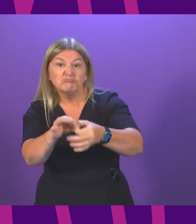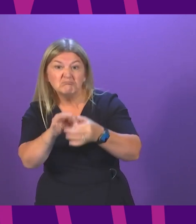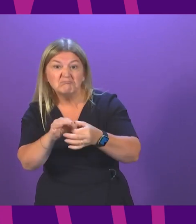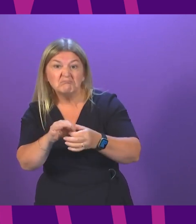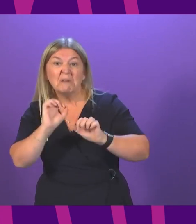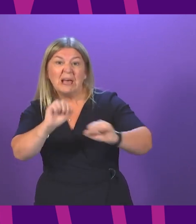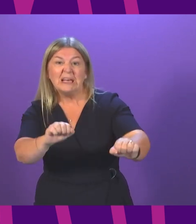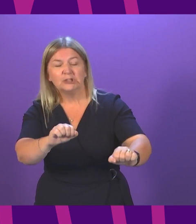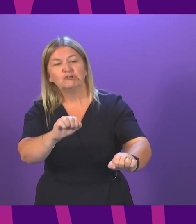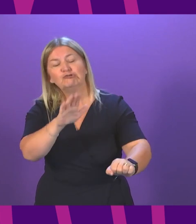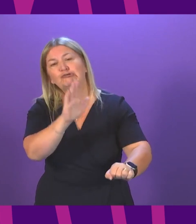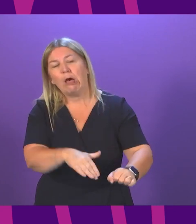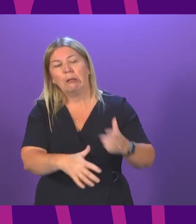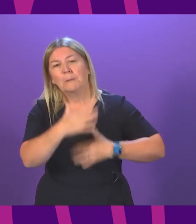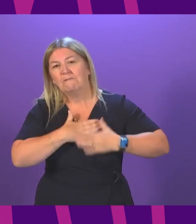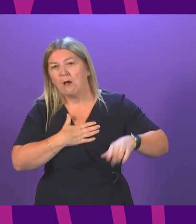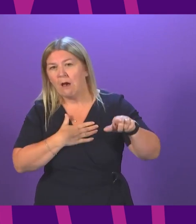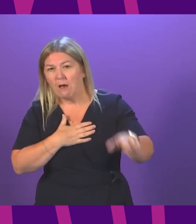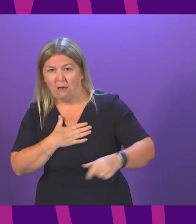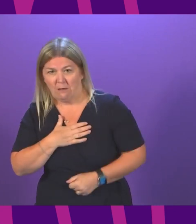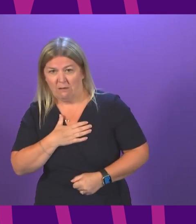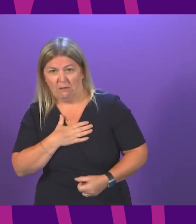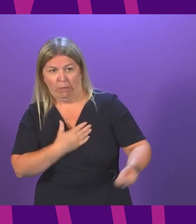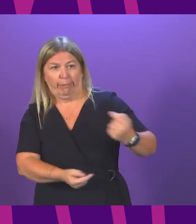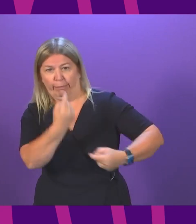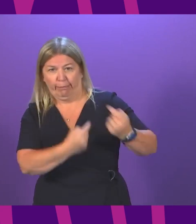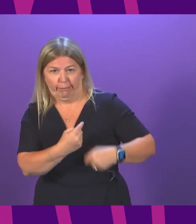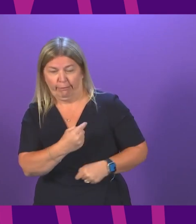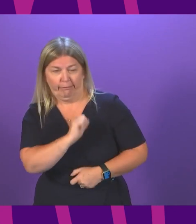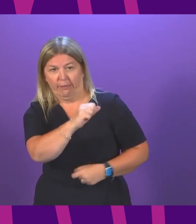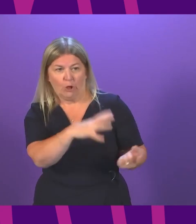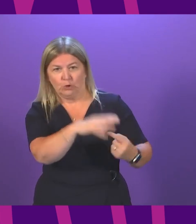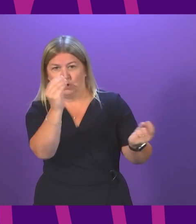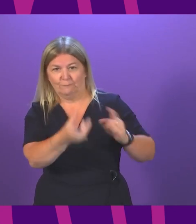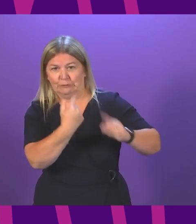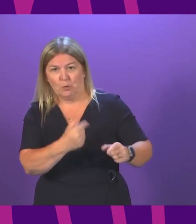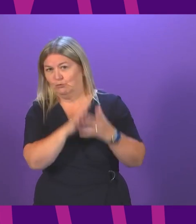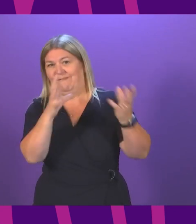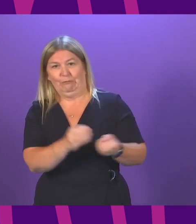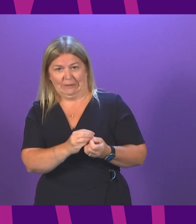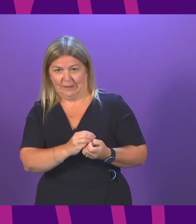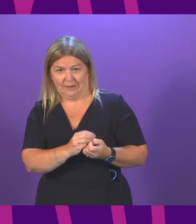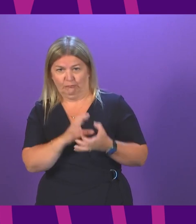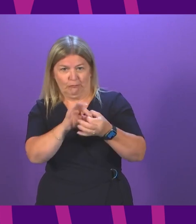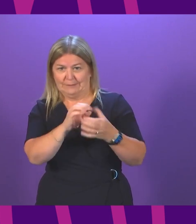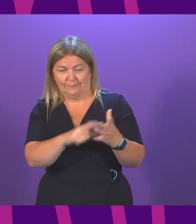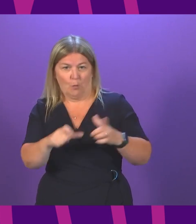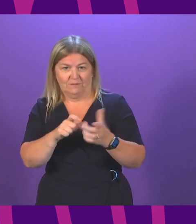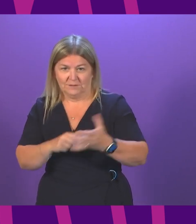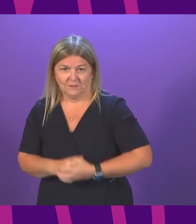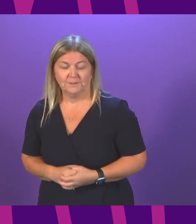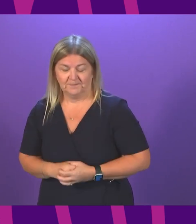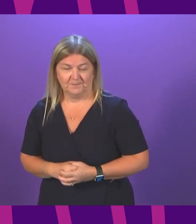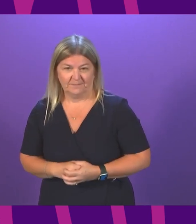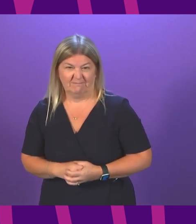infantile opposition that characterises so much of the Conservatives' response to COVID. This